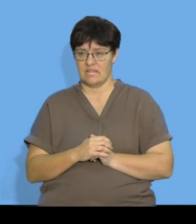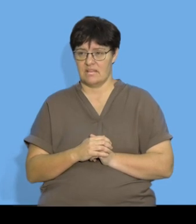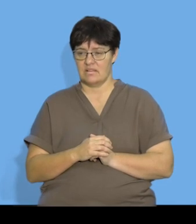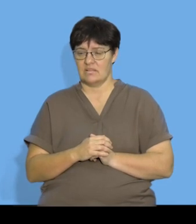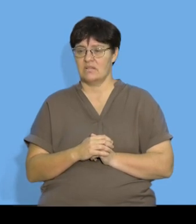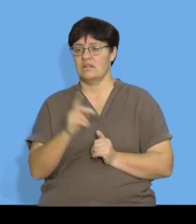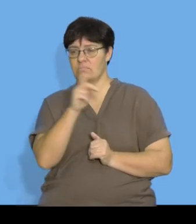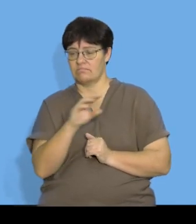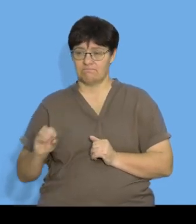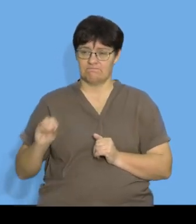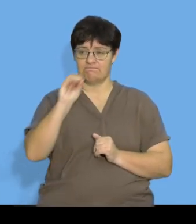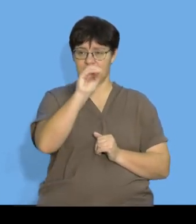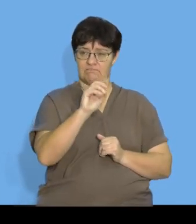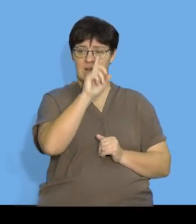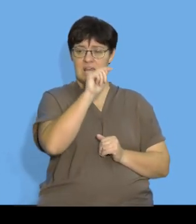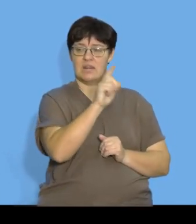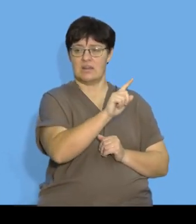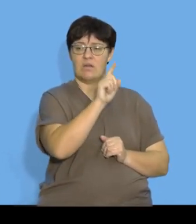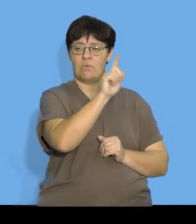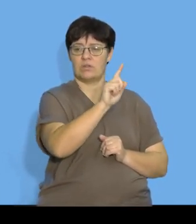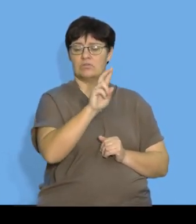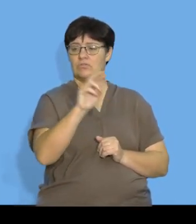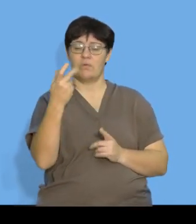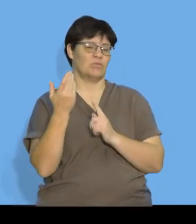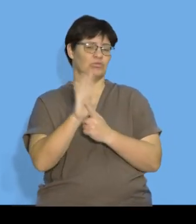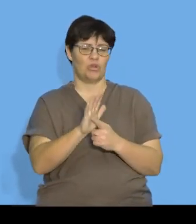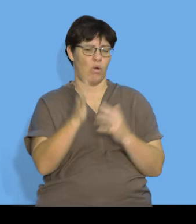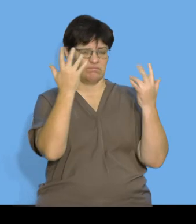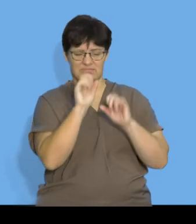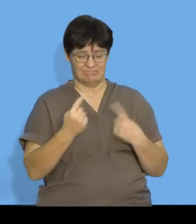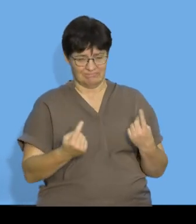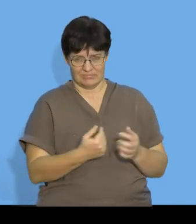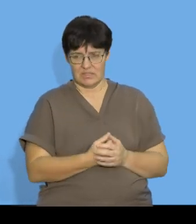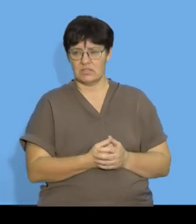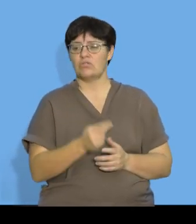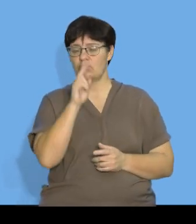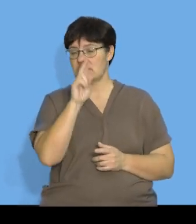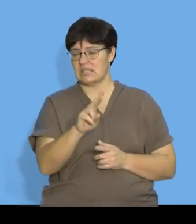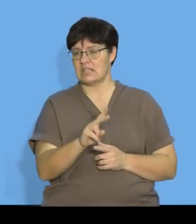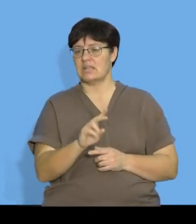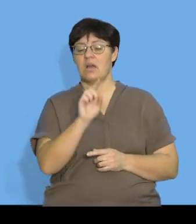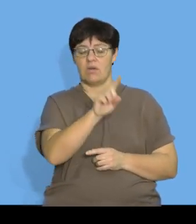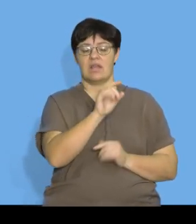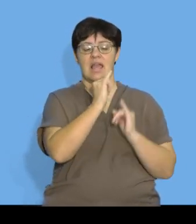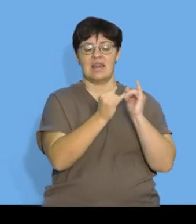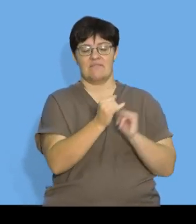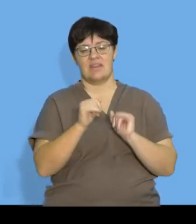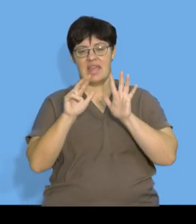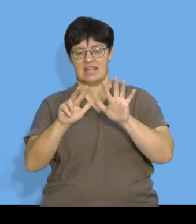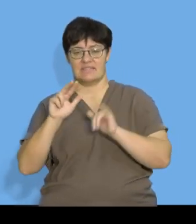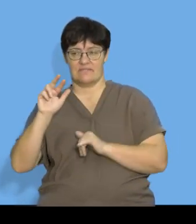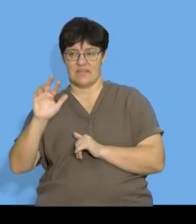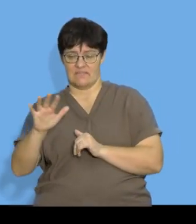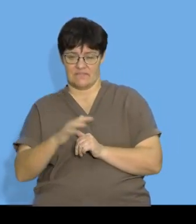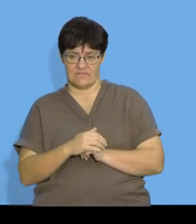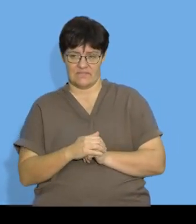you substitute an n is equal to 1, 2, 3 I don't have time to show you all the algebra you'll see that the first three terms of the sequence are 11,